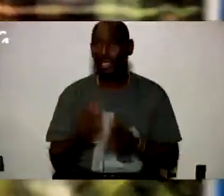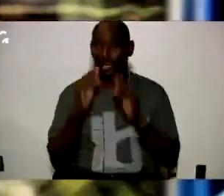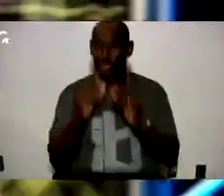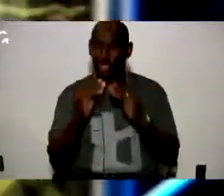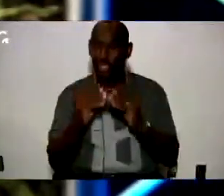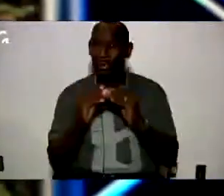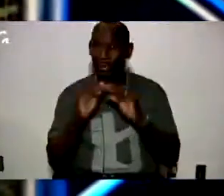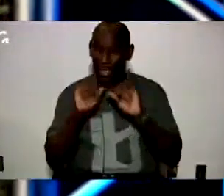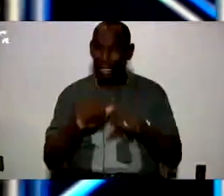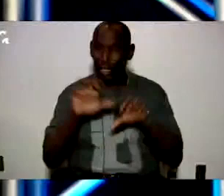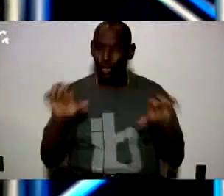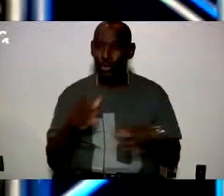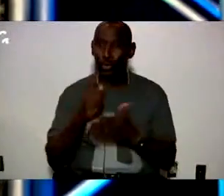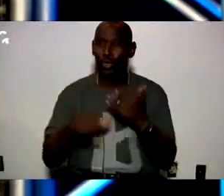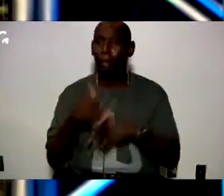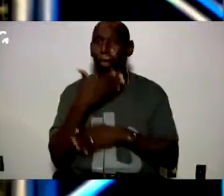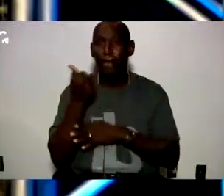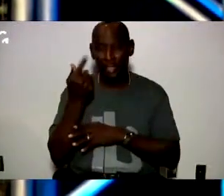to do what they feel is best for them